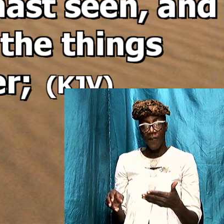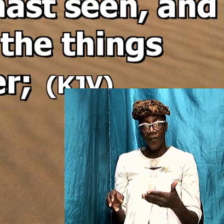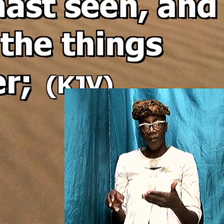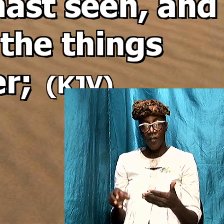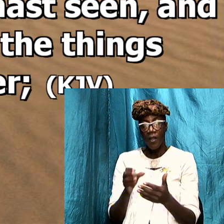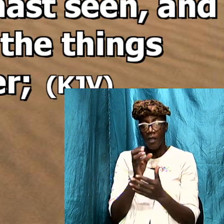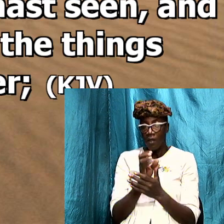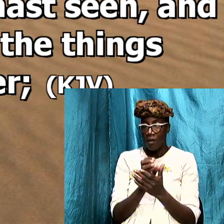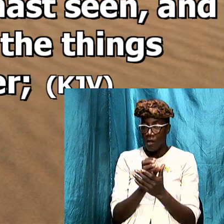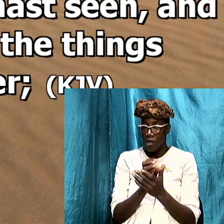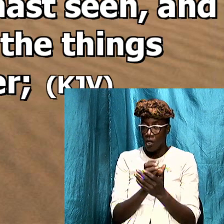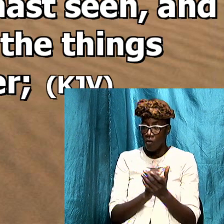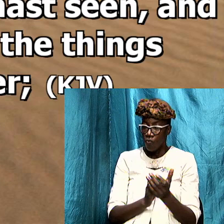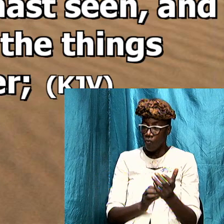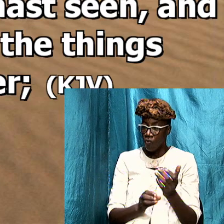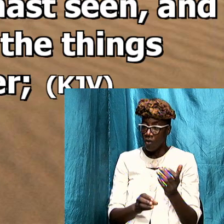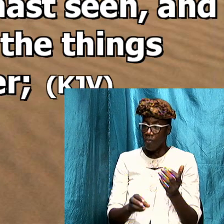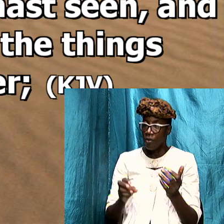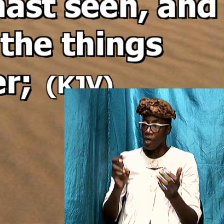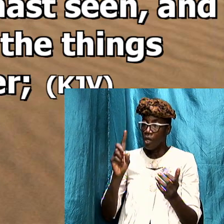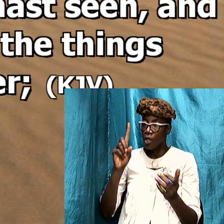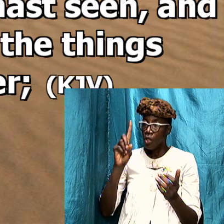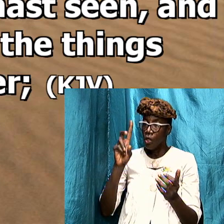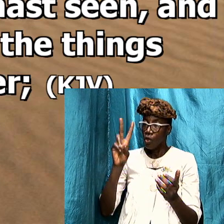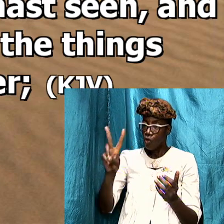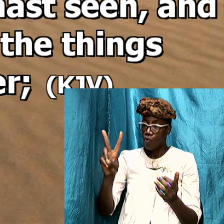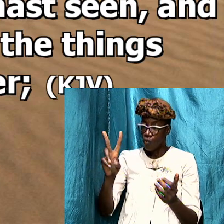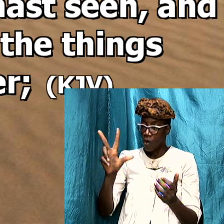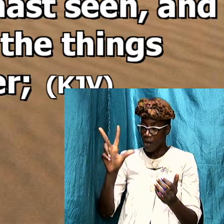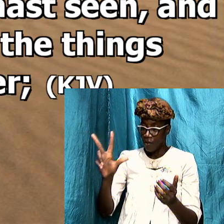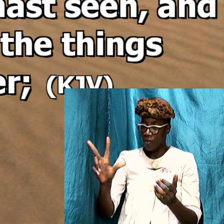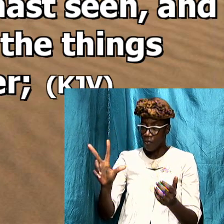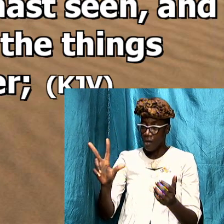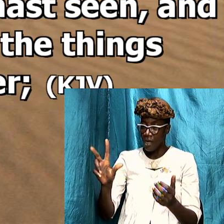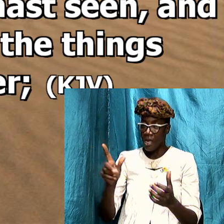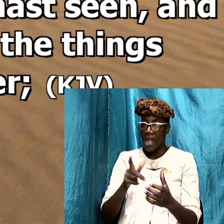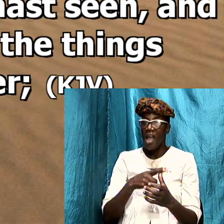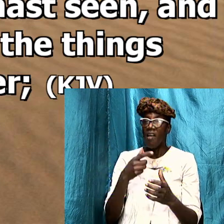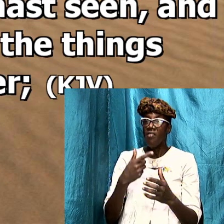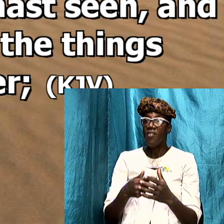number 3 speak to that and then the third